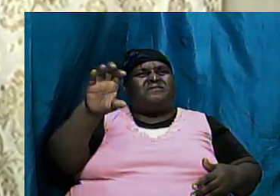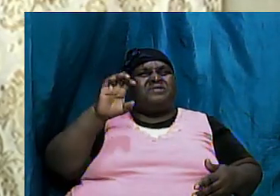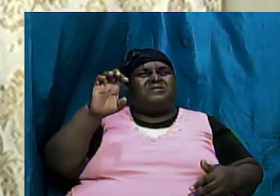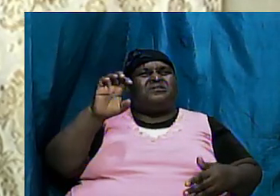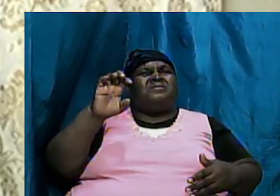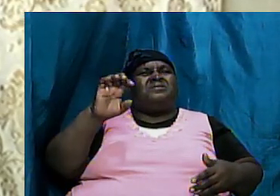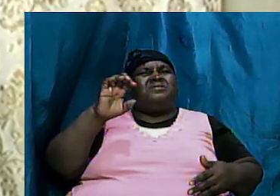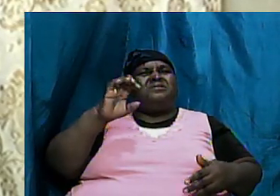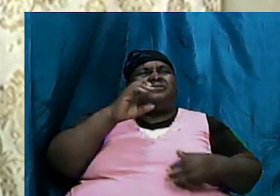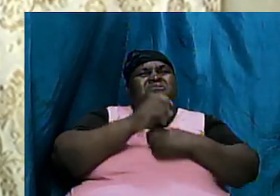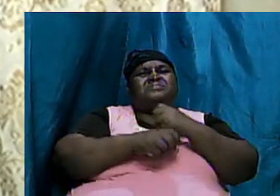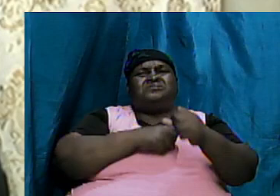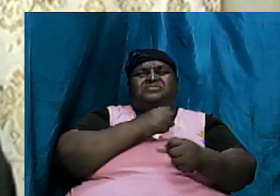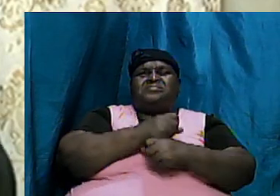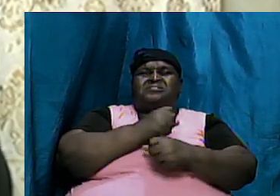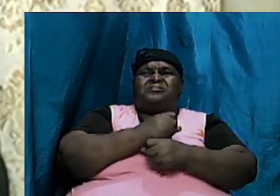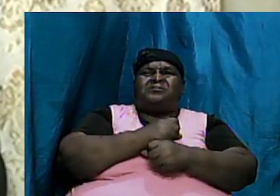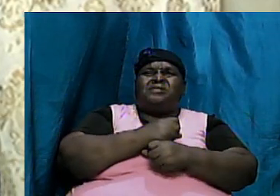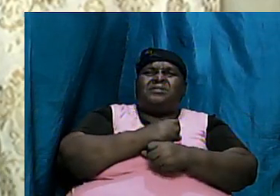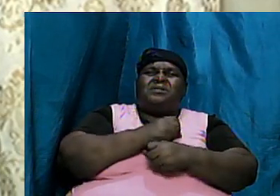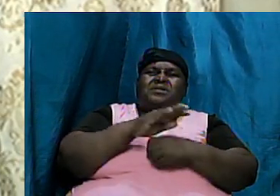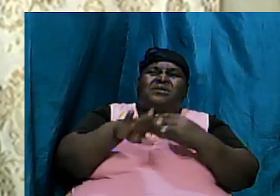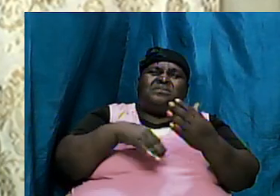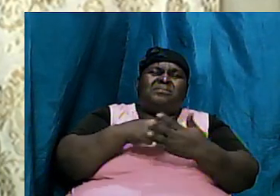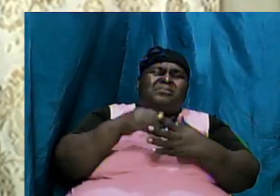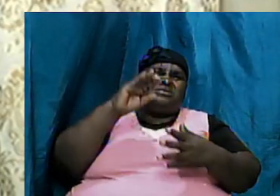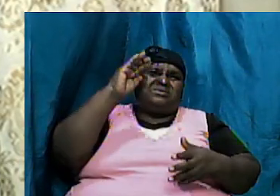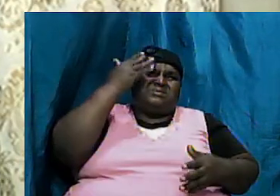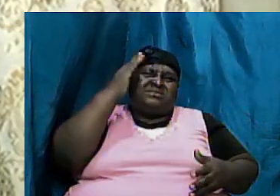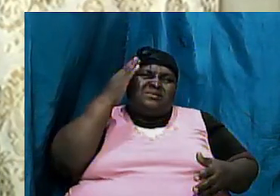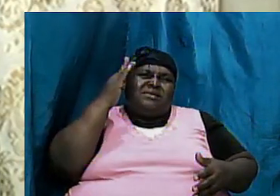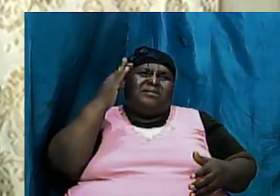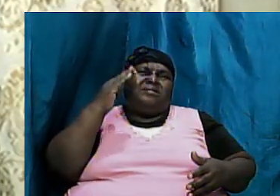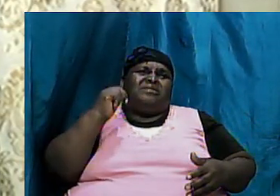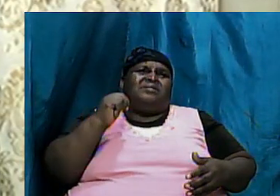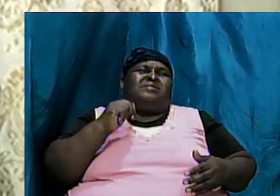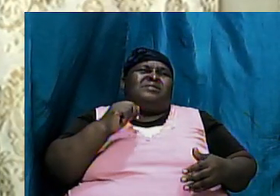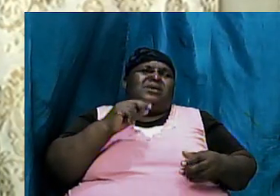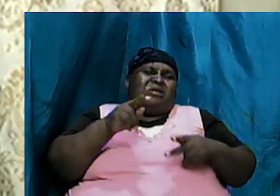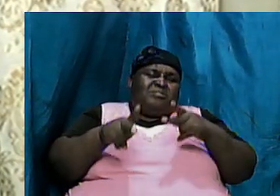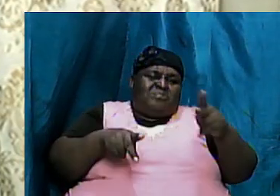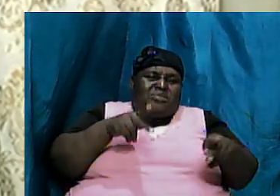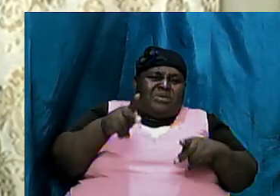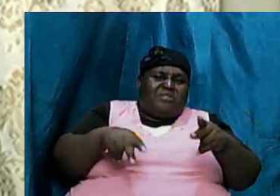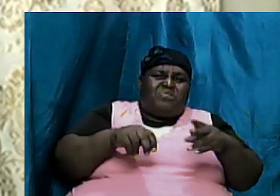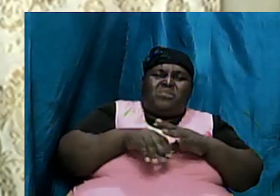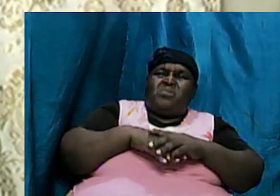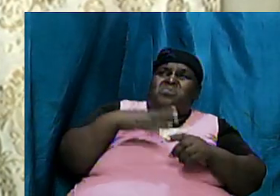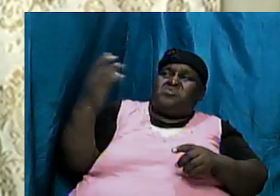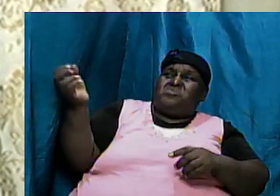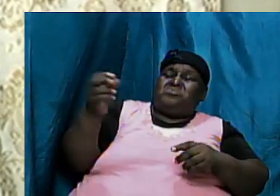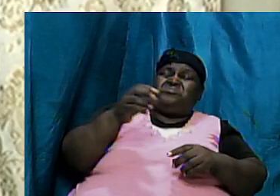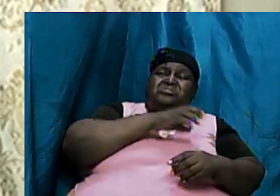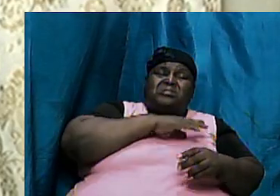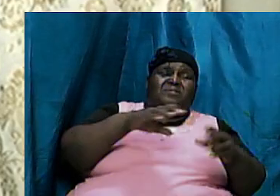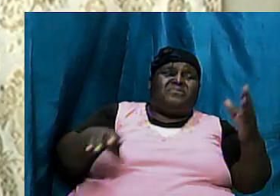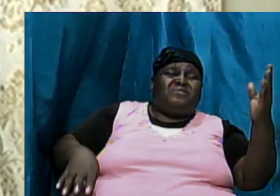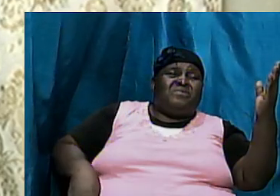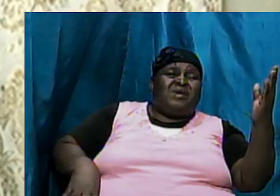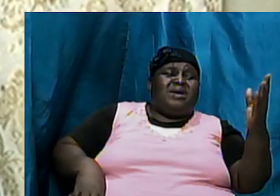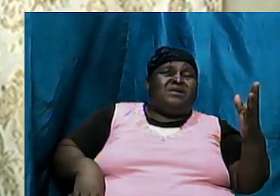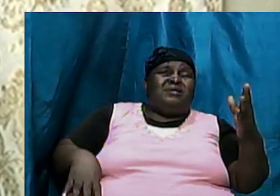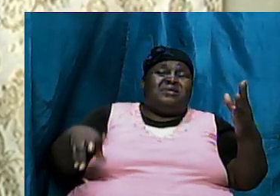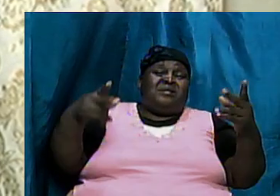times that we are in and all it seems as if is that people outside of Christ all they want is